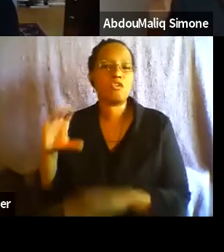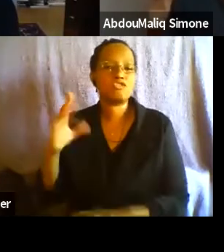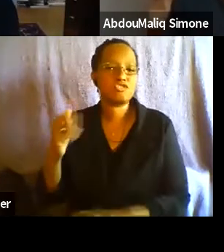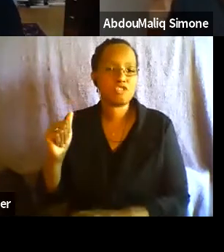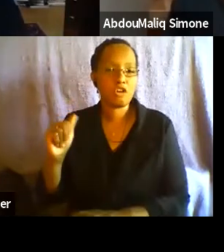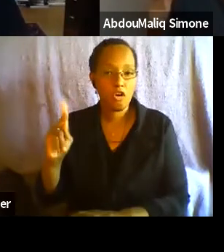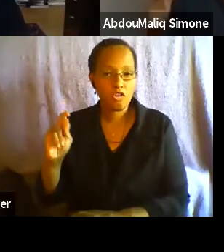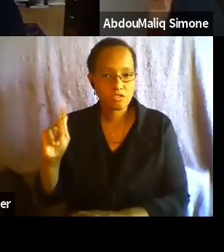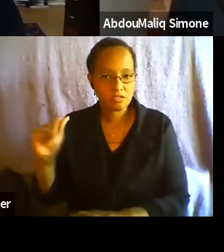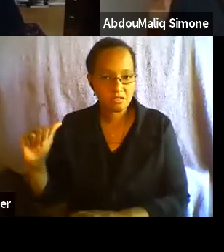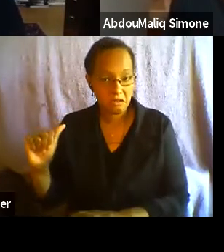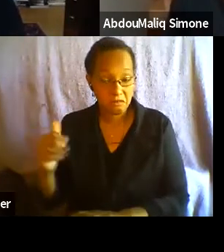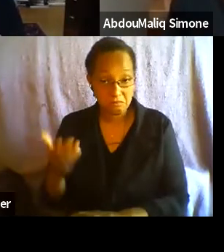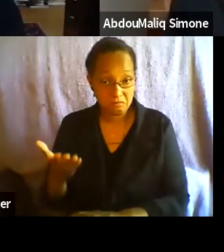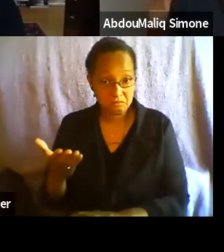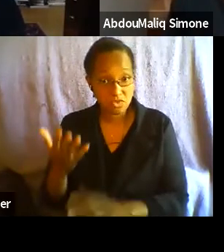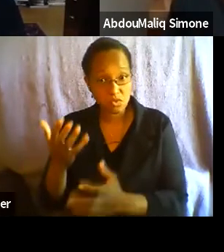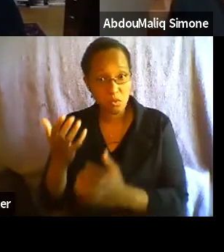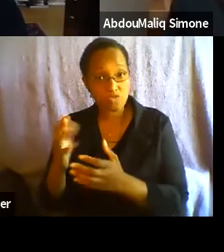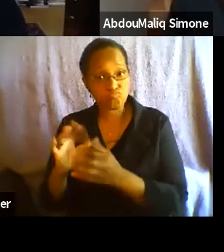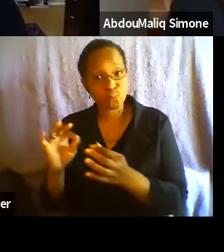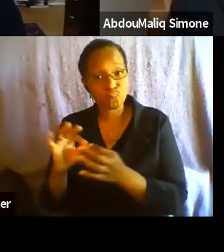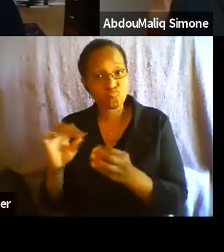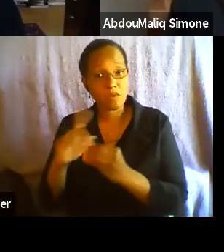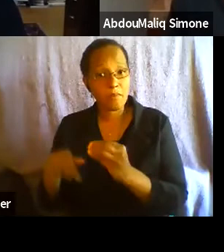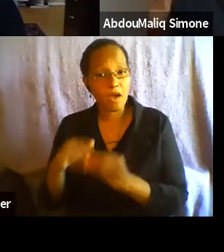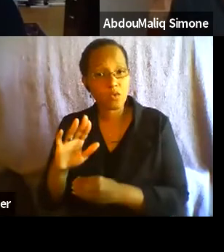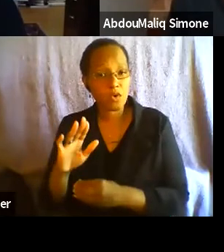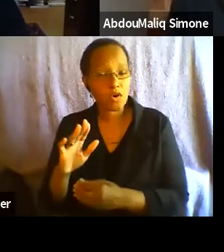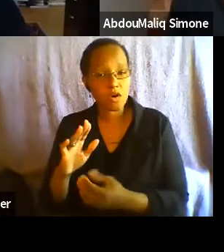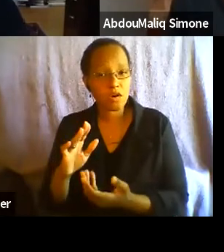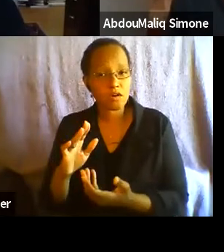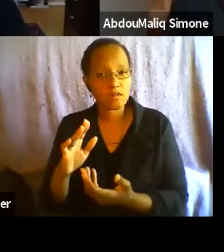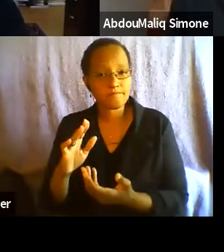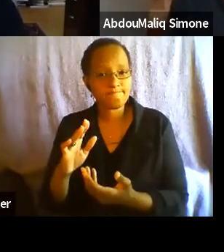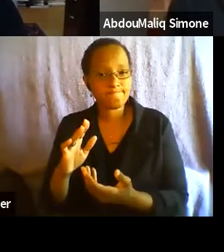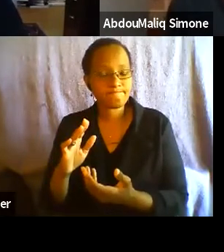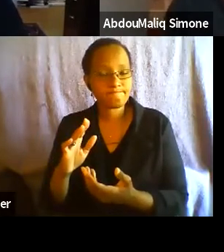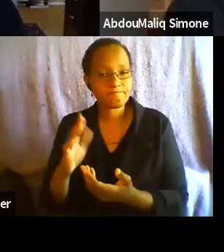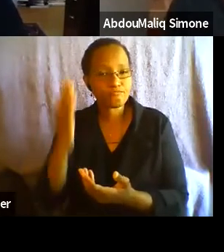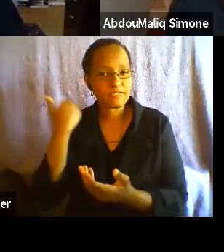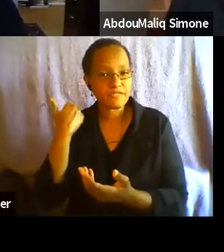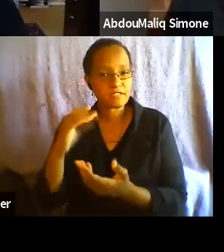So I don't know if you want to come back to partially what you were just talking about previously.